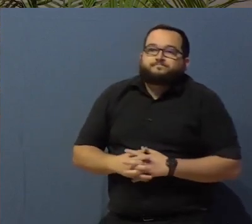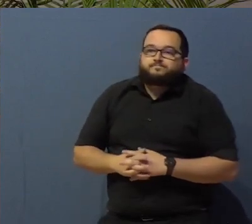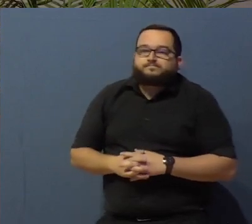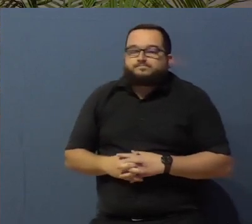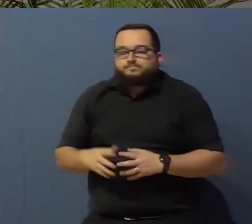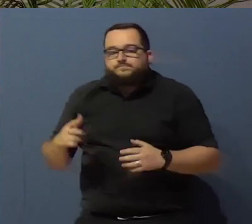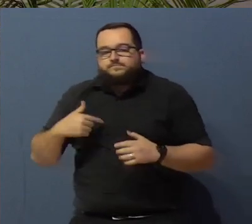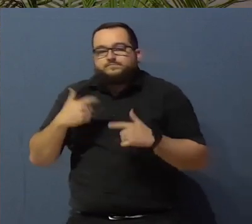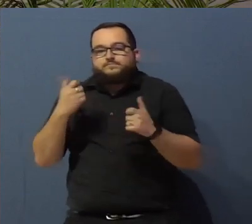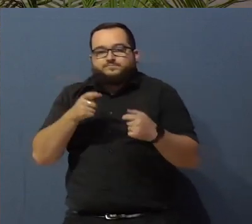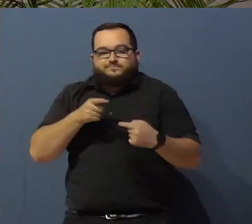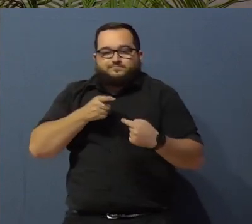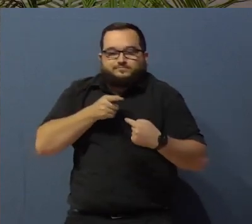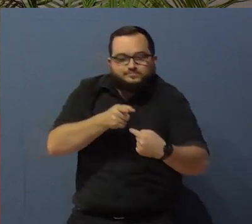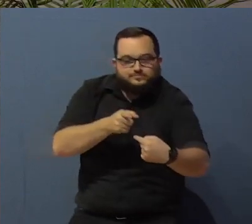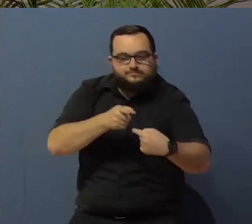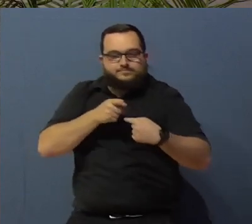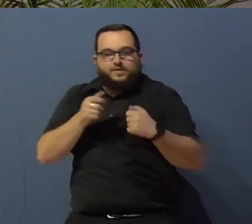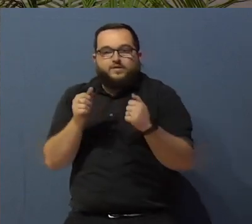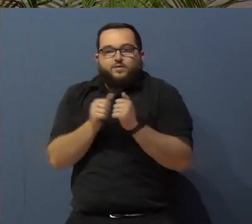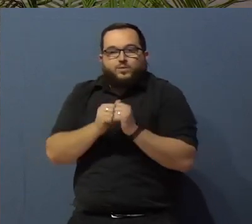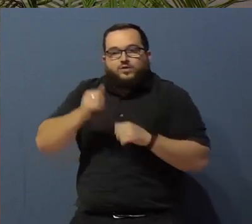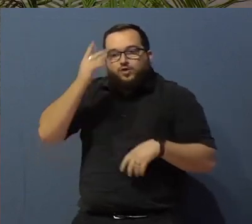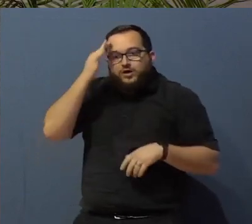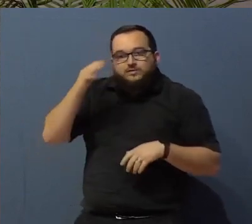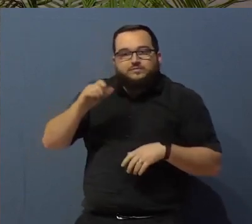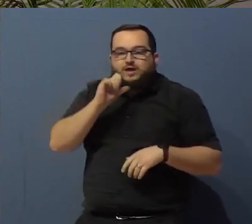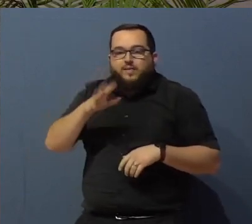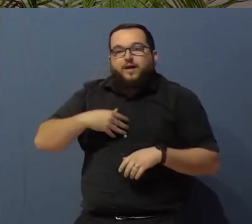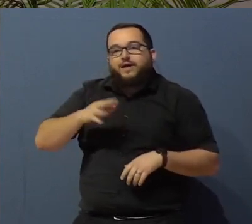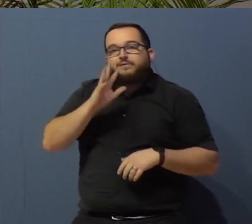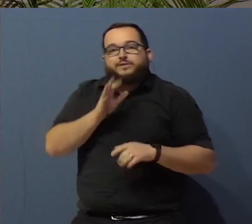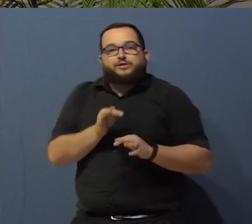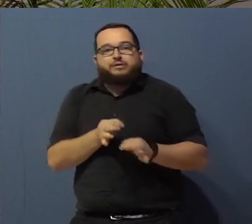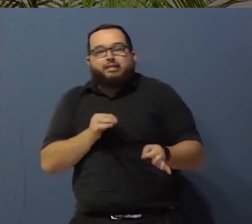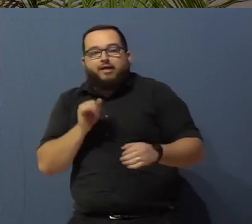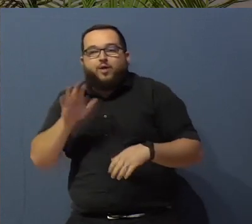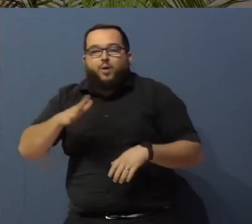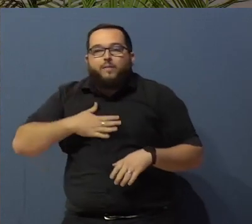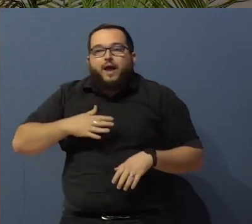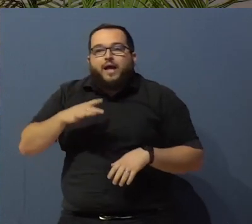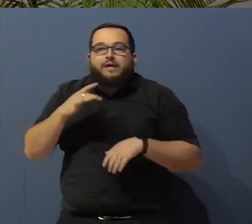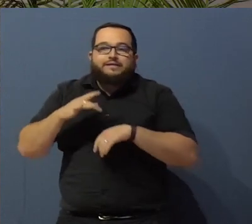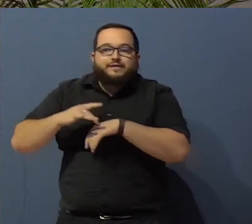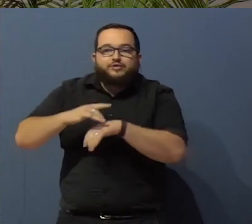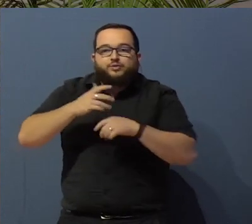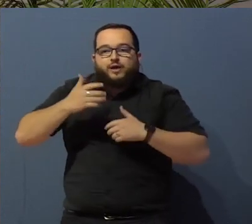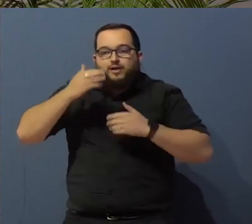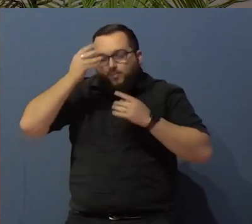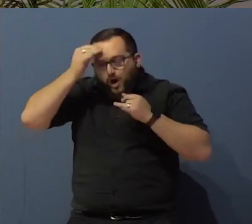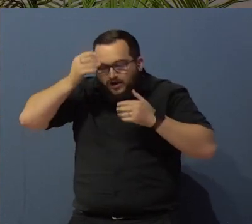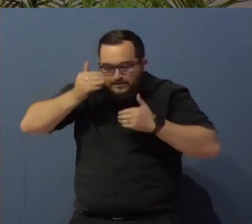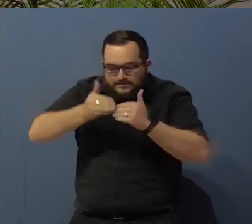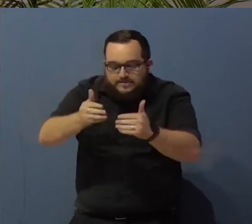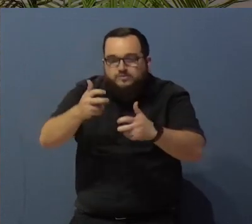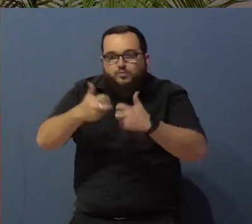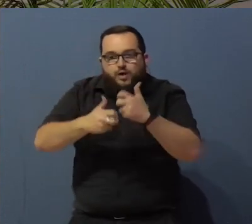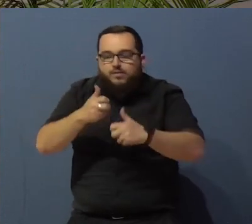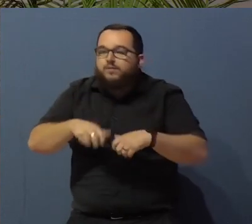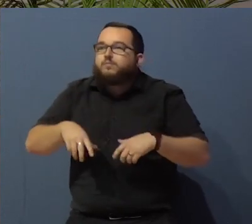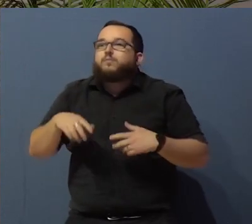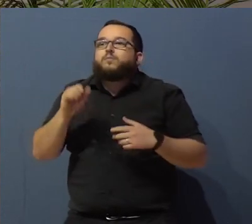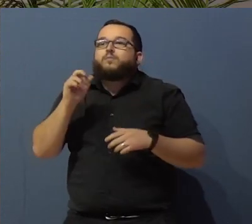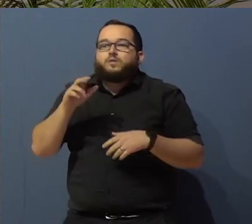My greatest struggle with autism wasn't my speech delay, or even my sensory process issues, even learning